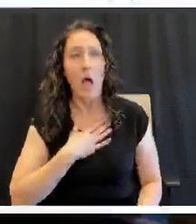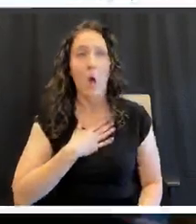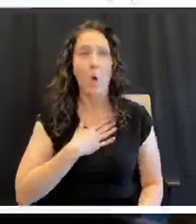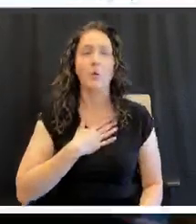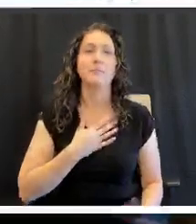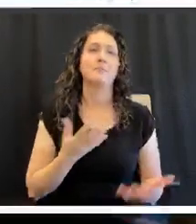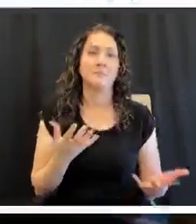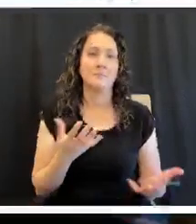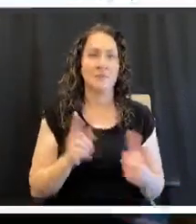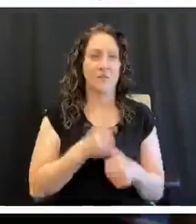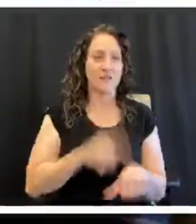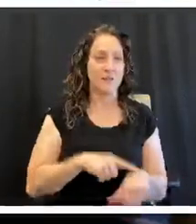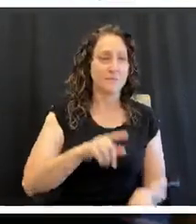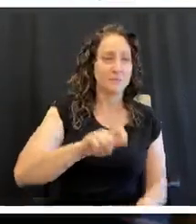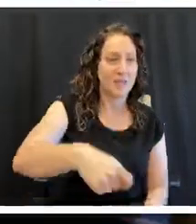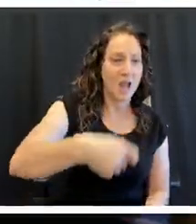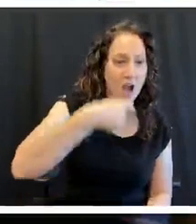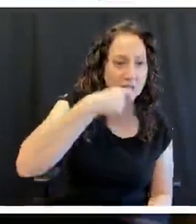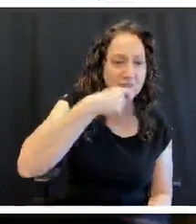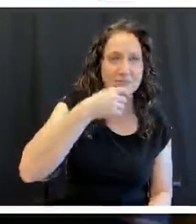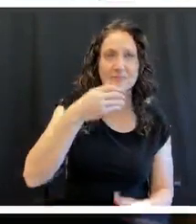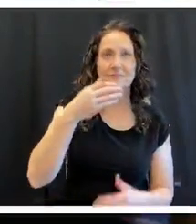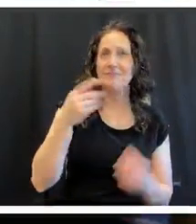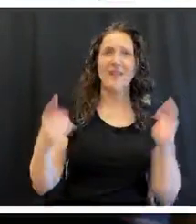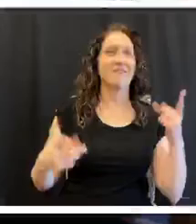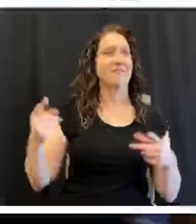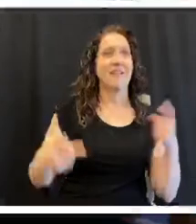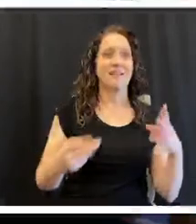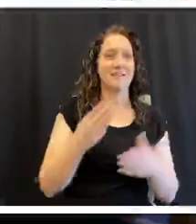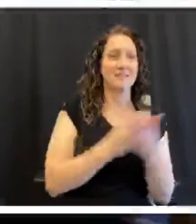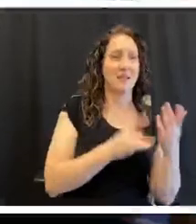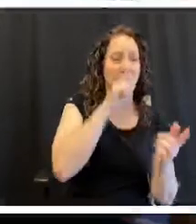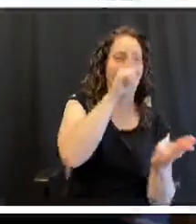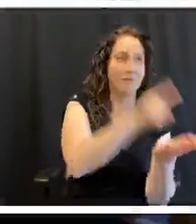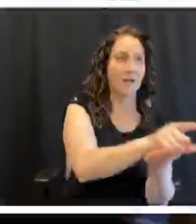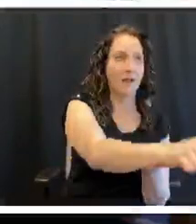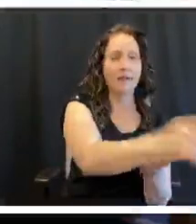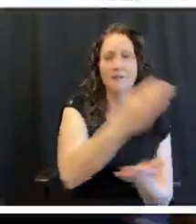when they taste it, I've gotten mixed responses. I've gotten good. I've got bad.